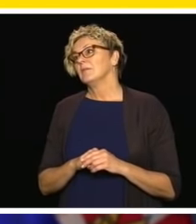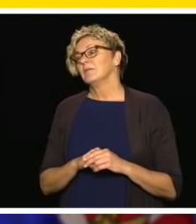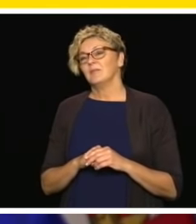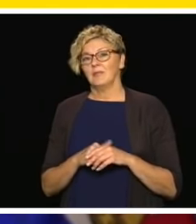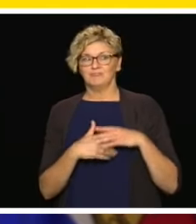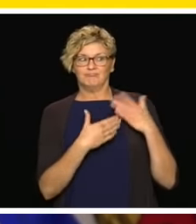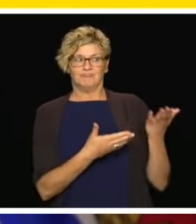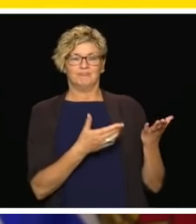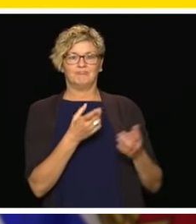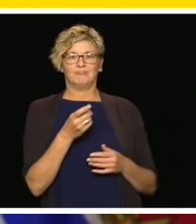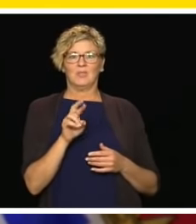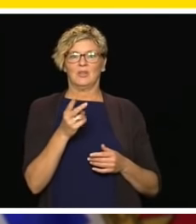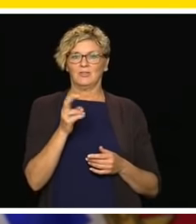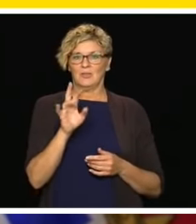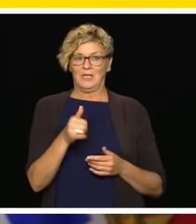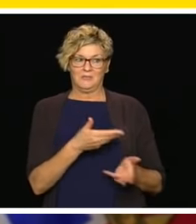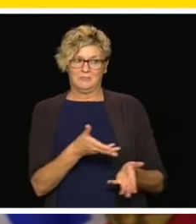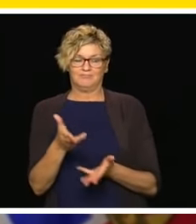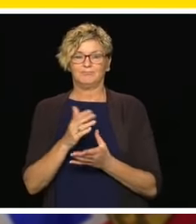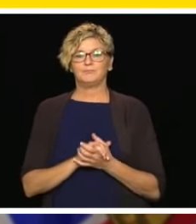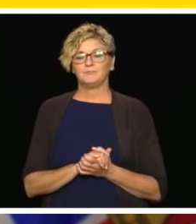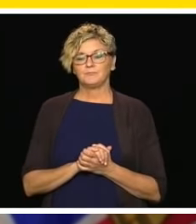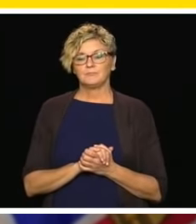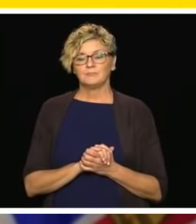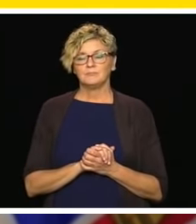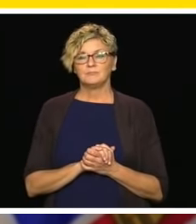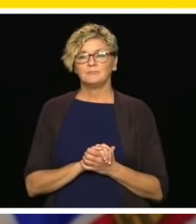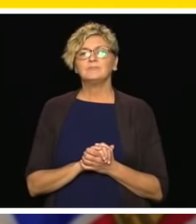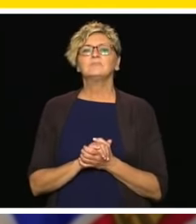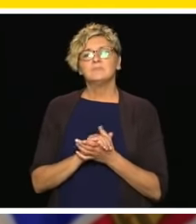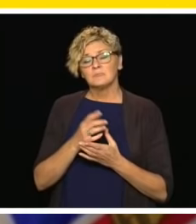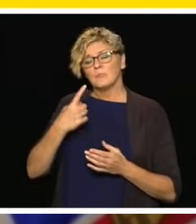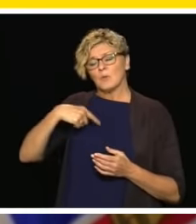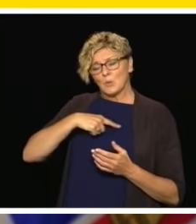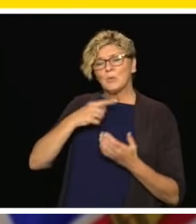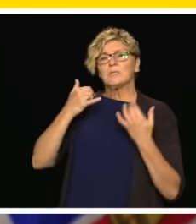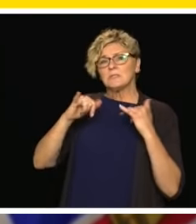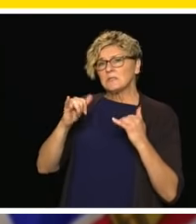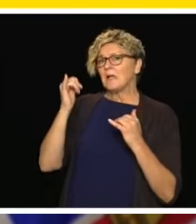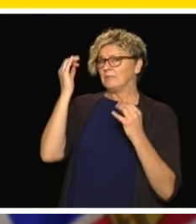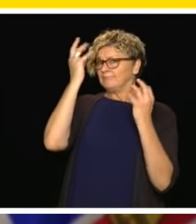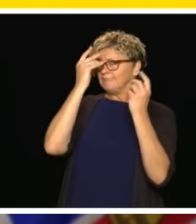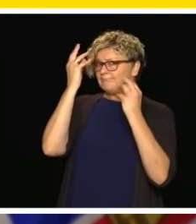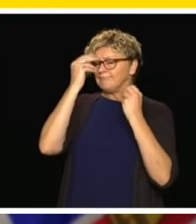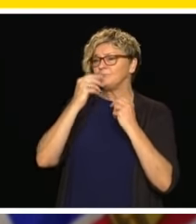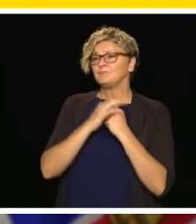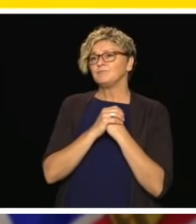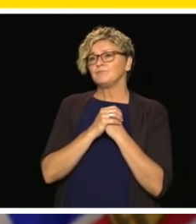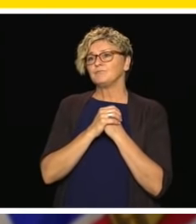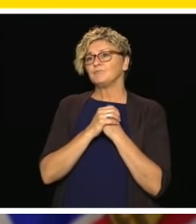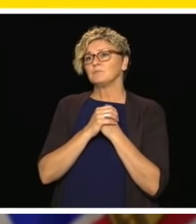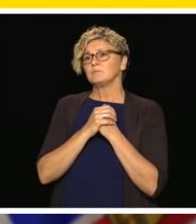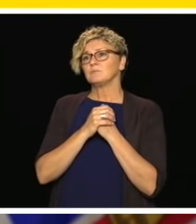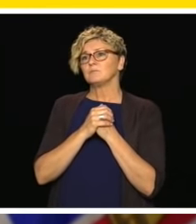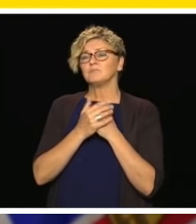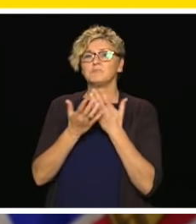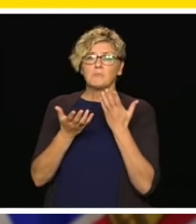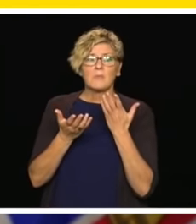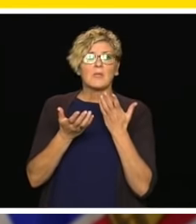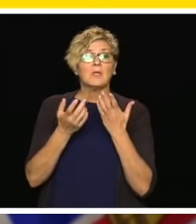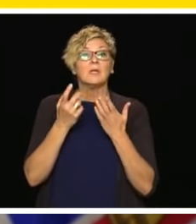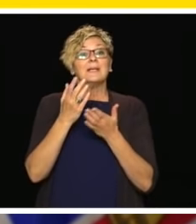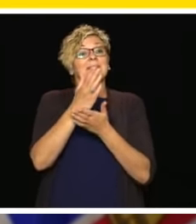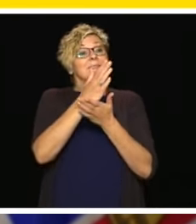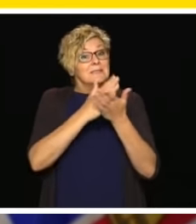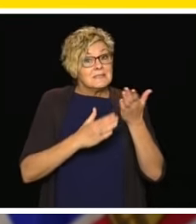Get him off the hot seat, I guess. Yeah, so those are some of the things that we're looking at. There's still challenges. So, some parts of the school